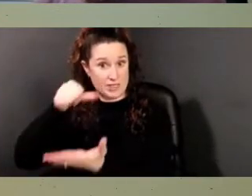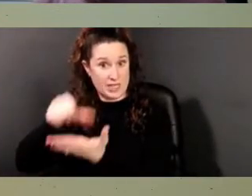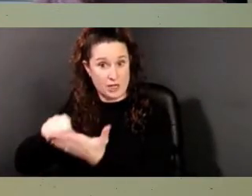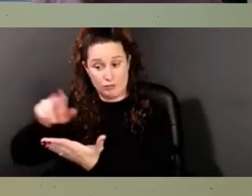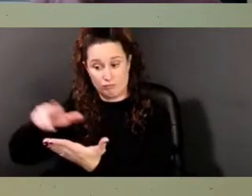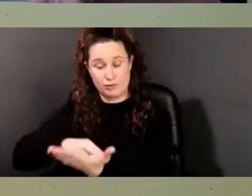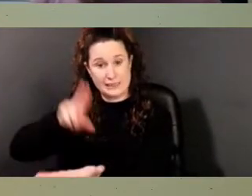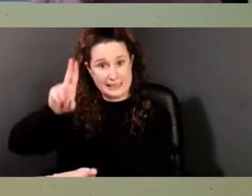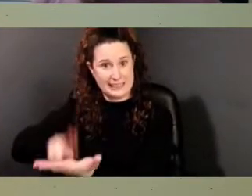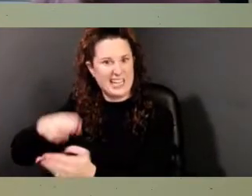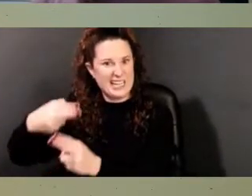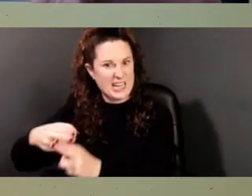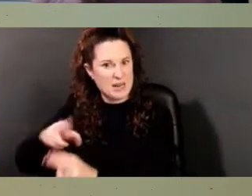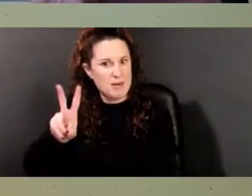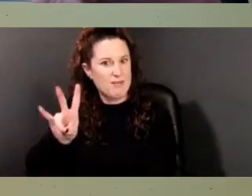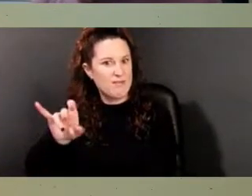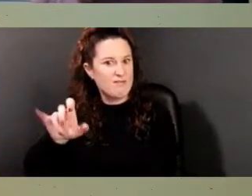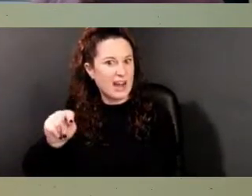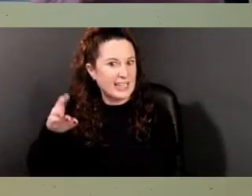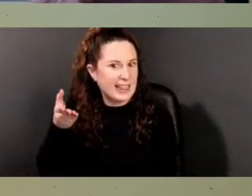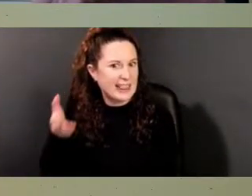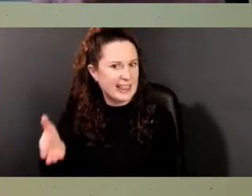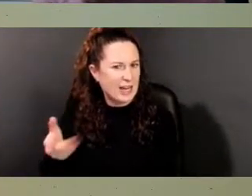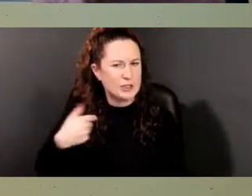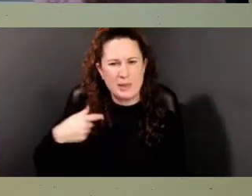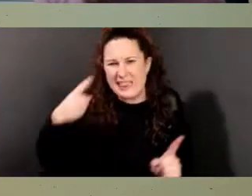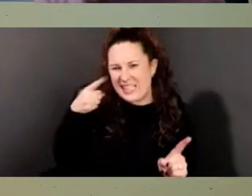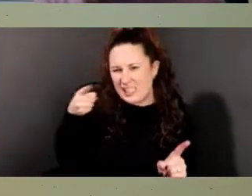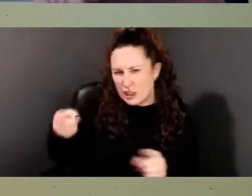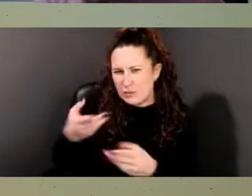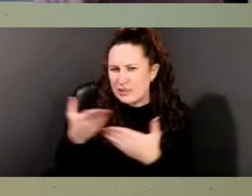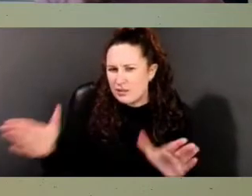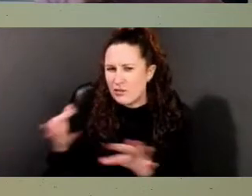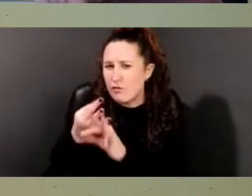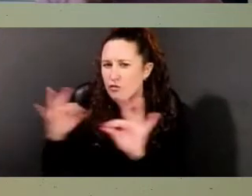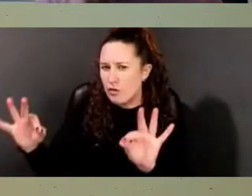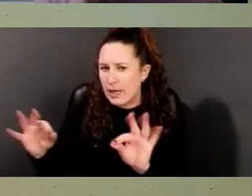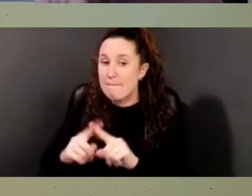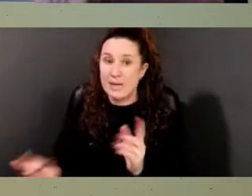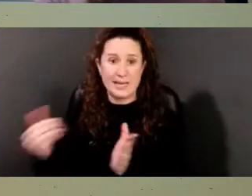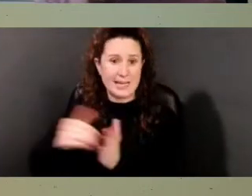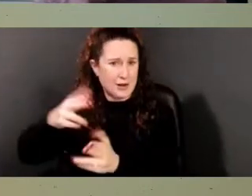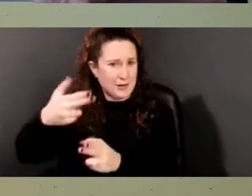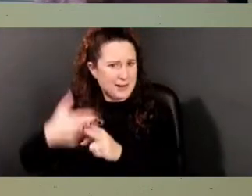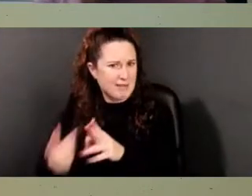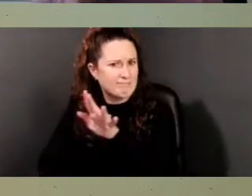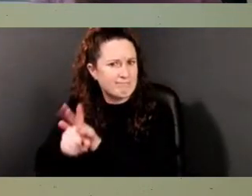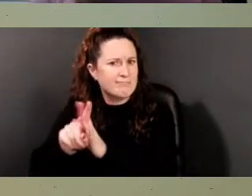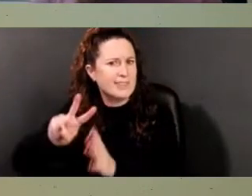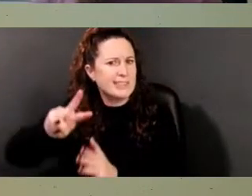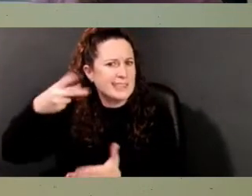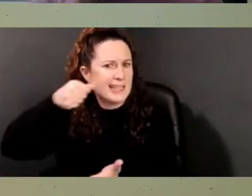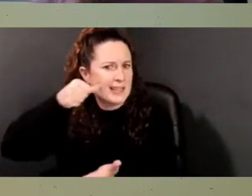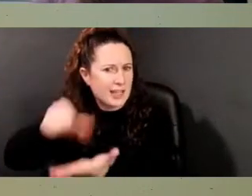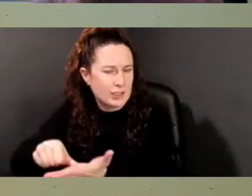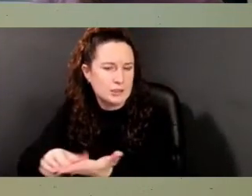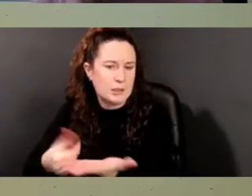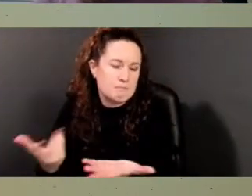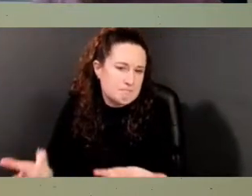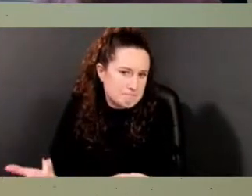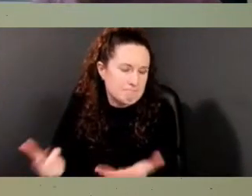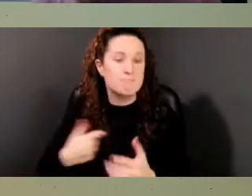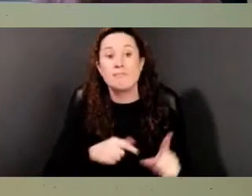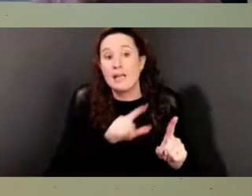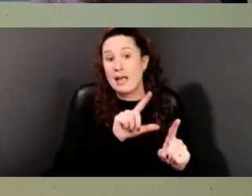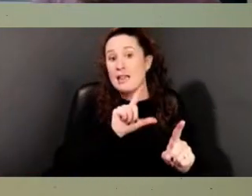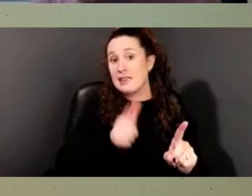She was also listed later in the 1786 manumission. Later in life, Violet spoke to Sally Dickinson, John